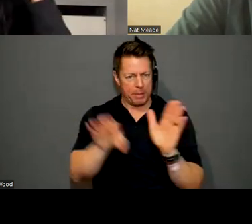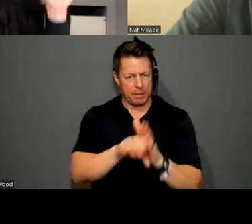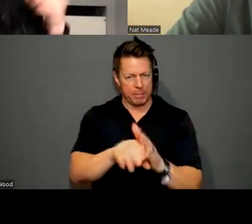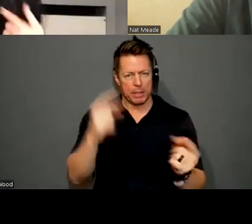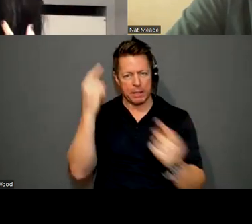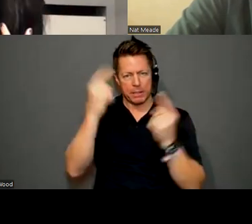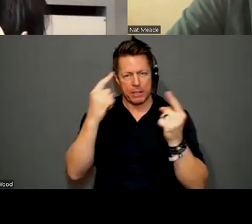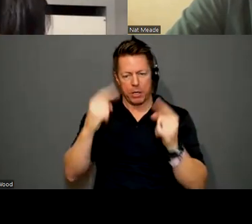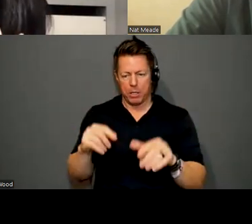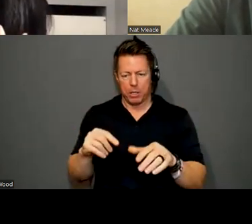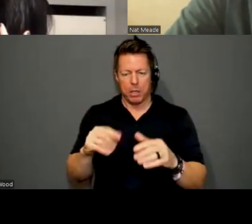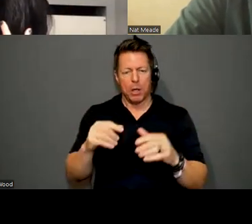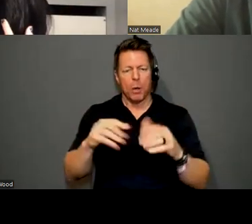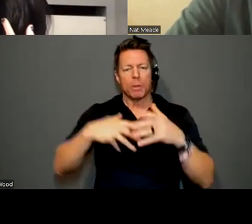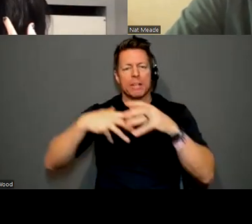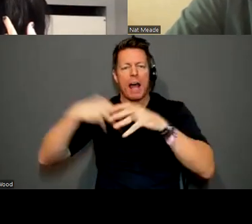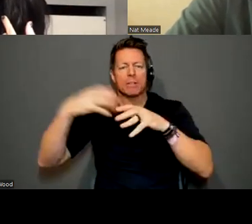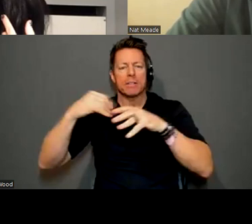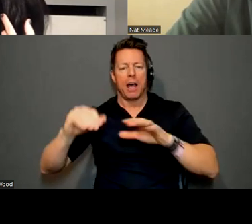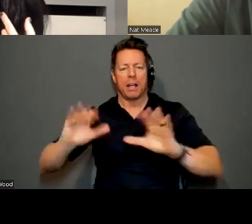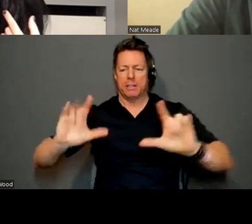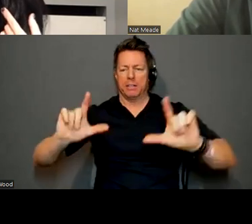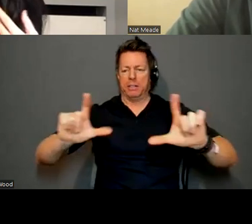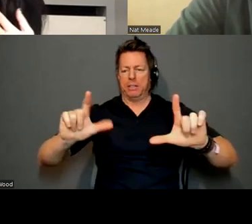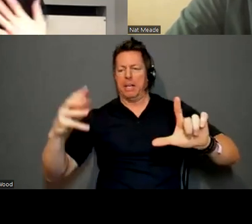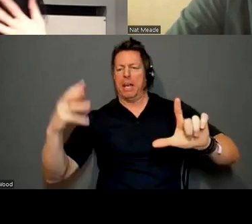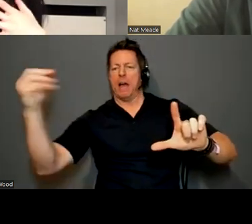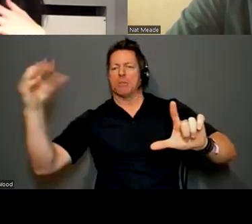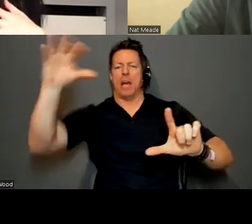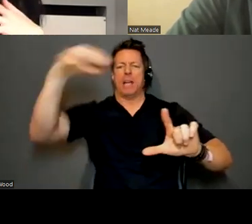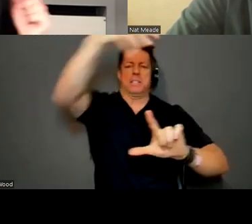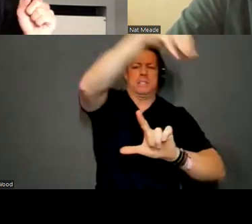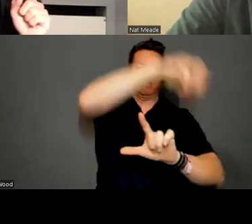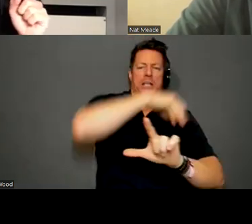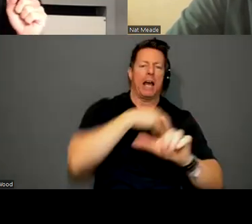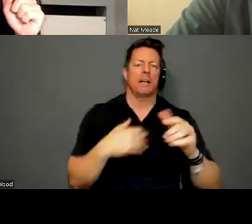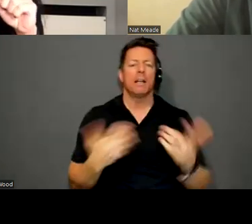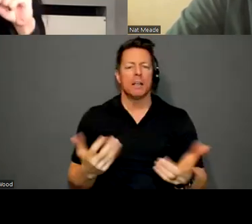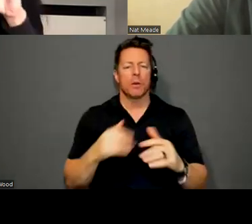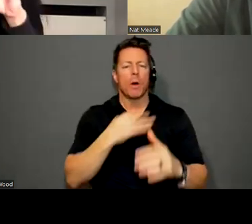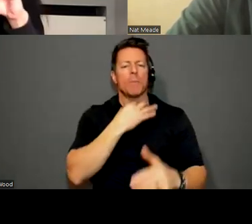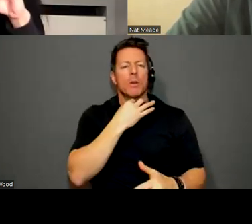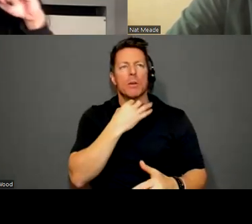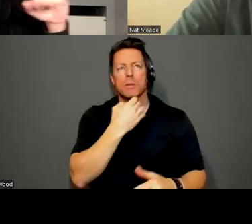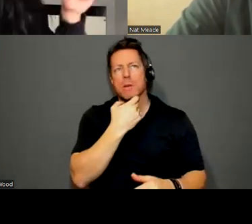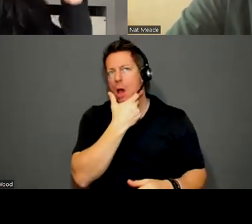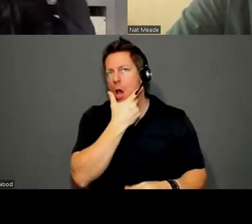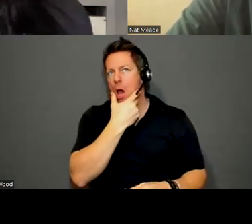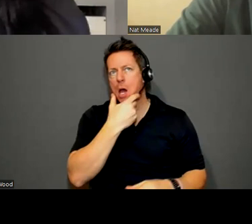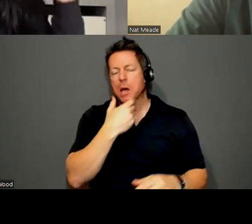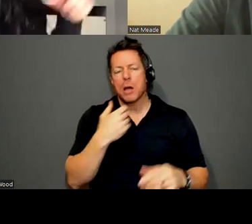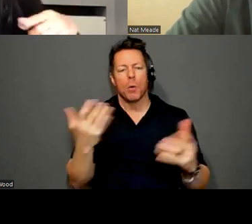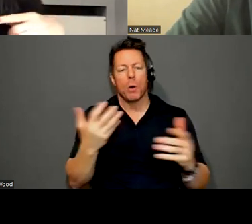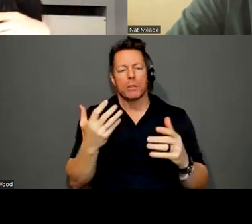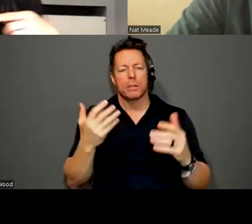that's outside the frame. And I'm so curious to know what is awaiting the